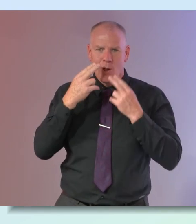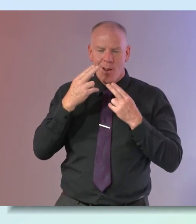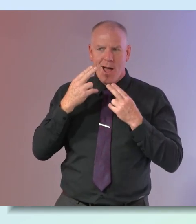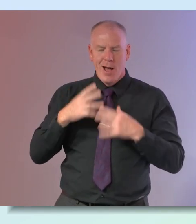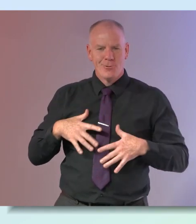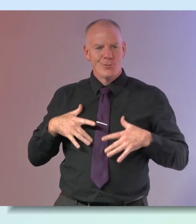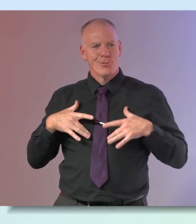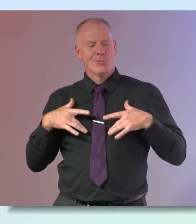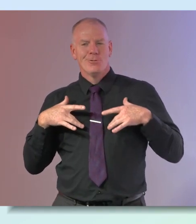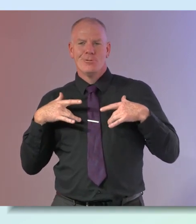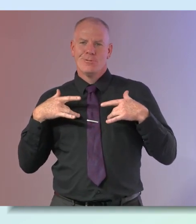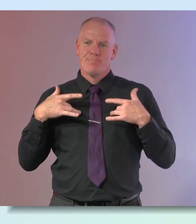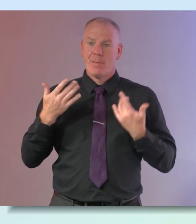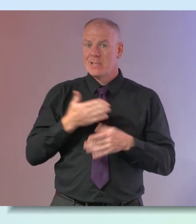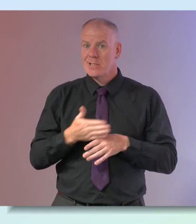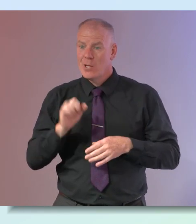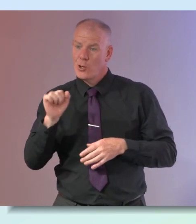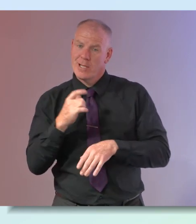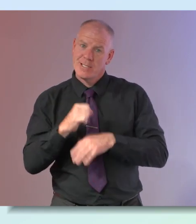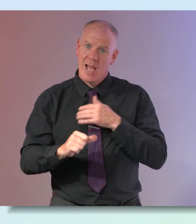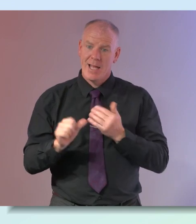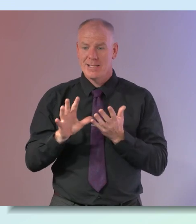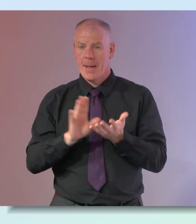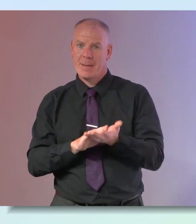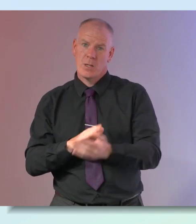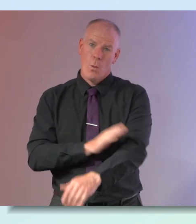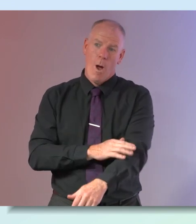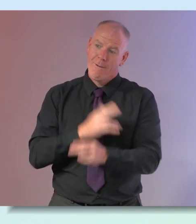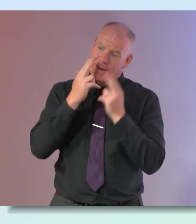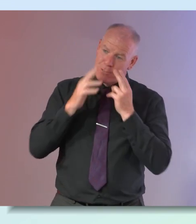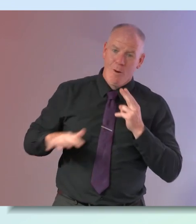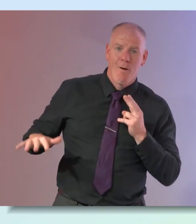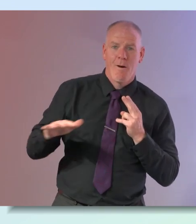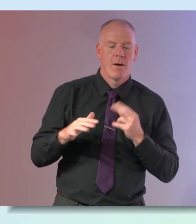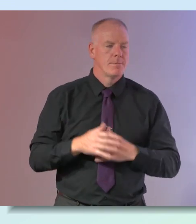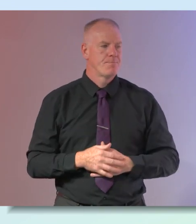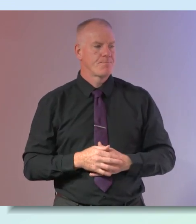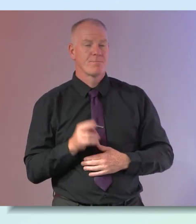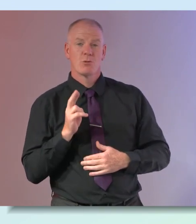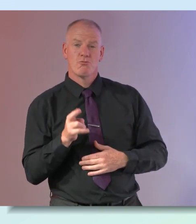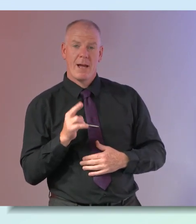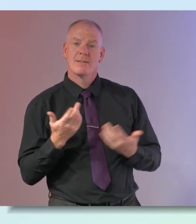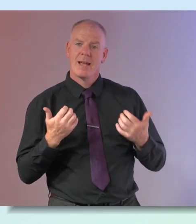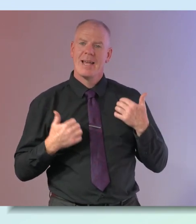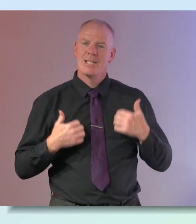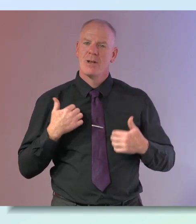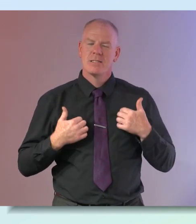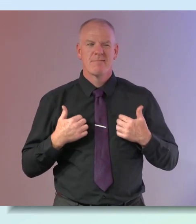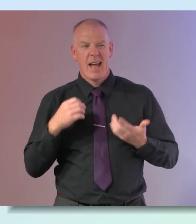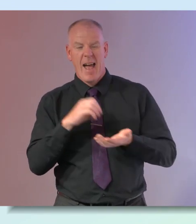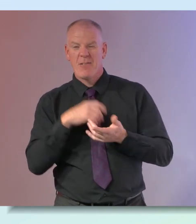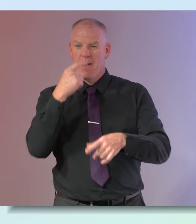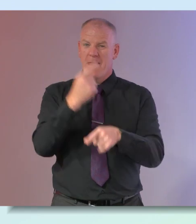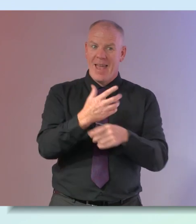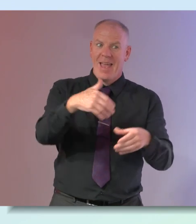you start with a daily 10 minute walk even yeah and this can happen there's some really interesting work that looks at whether or not you have to be in nature or